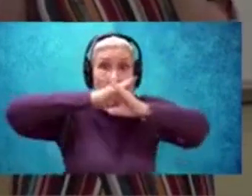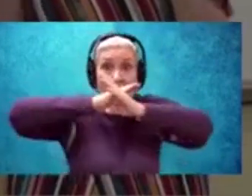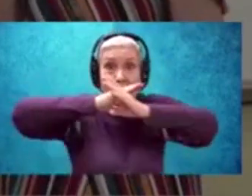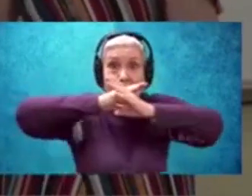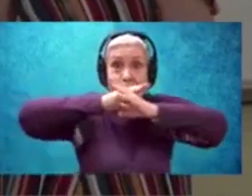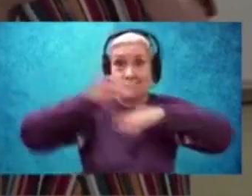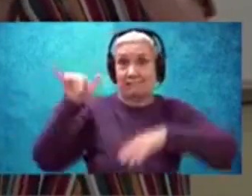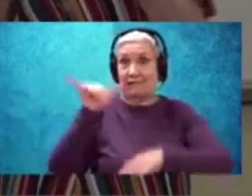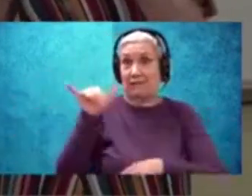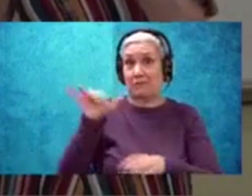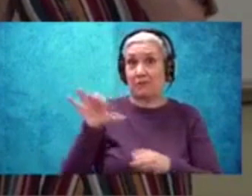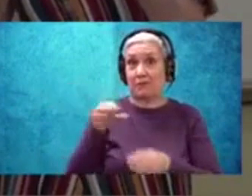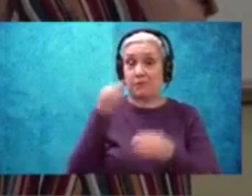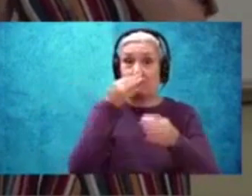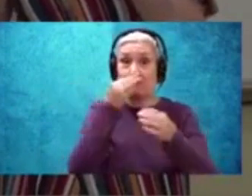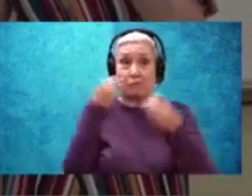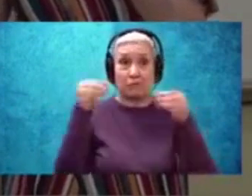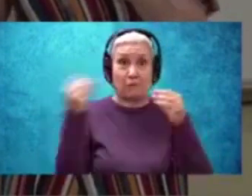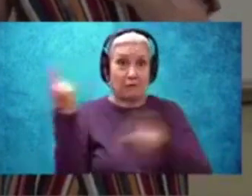cover our faces?